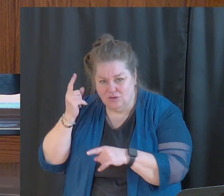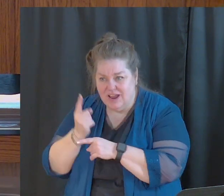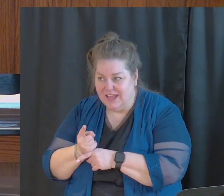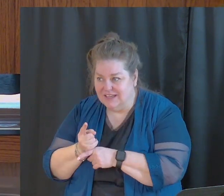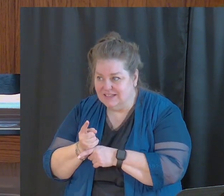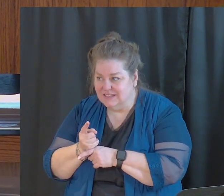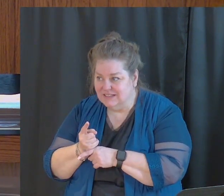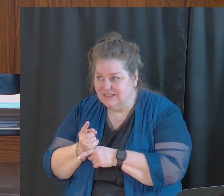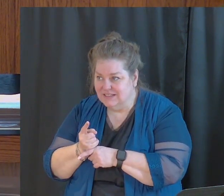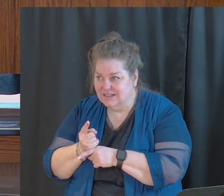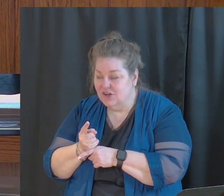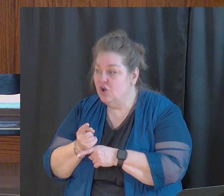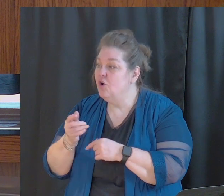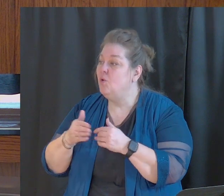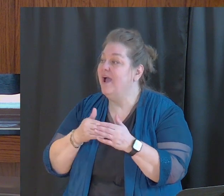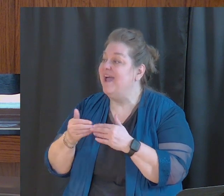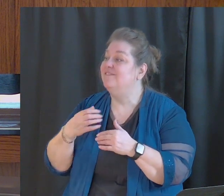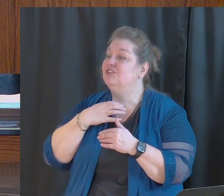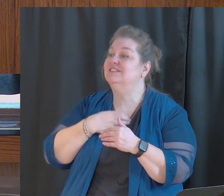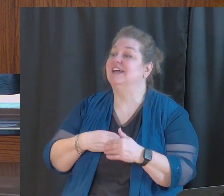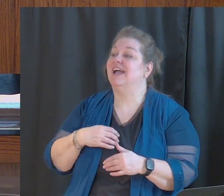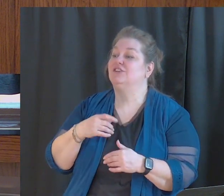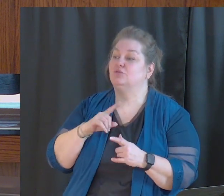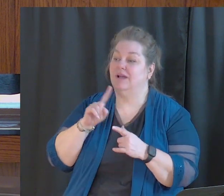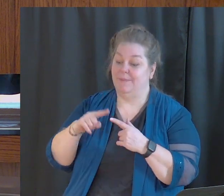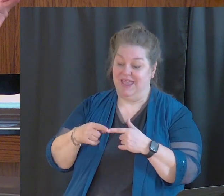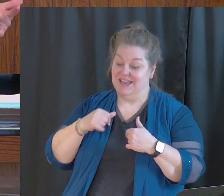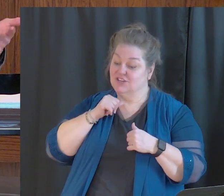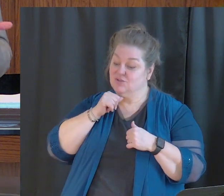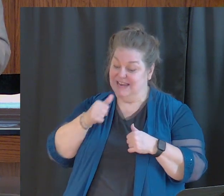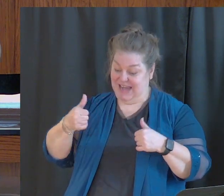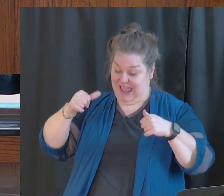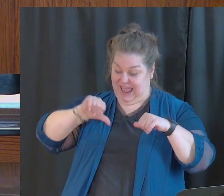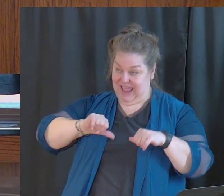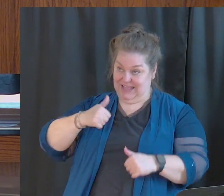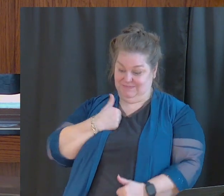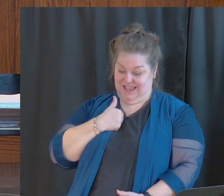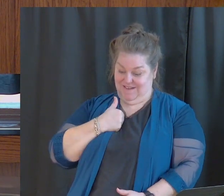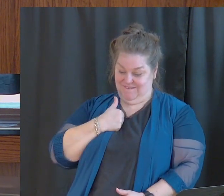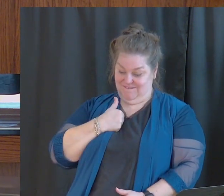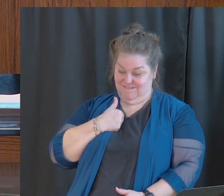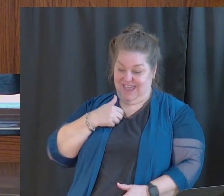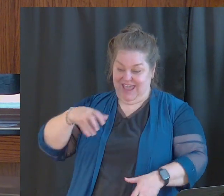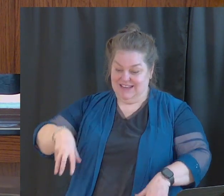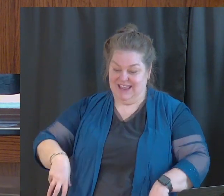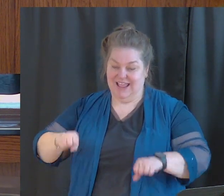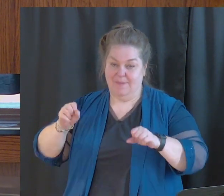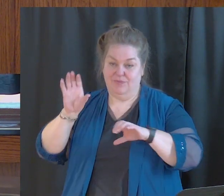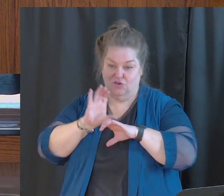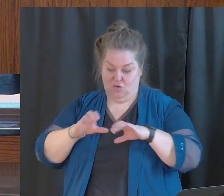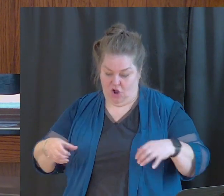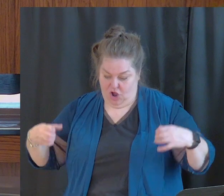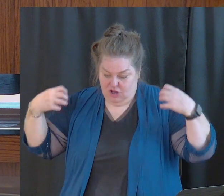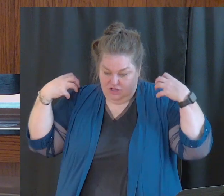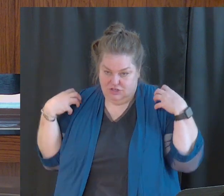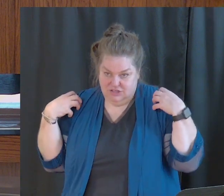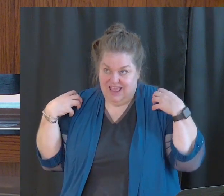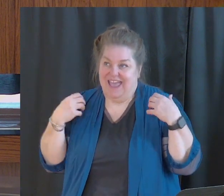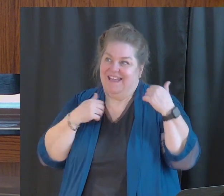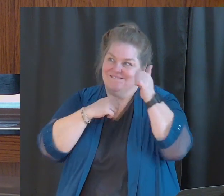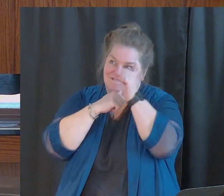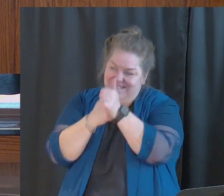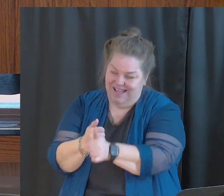Whoever desires to come after me, let him deny himself and take up the cross and follow me. Now we've all seen pictures of it.